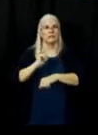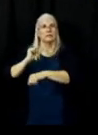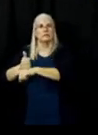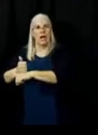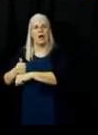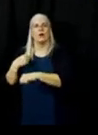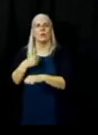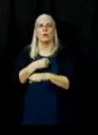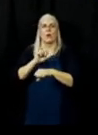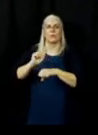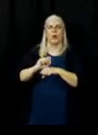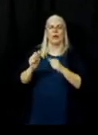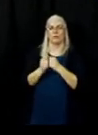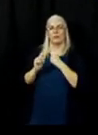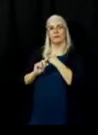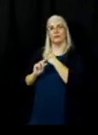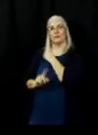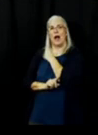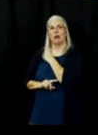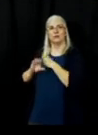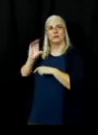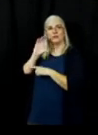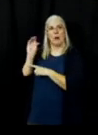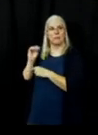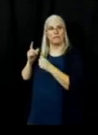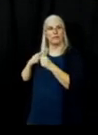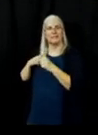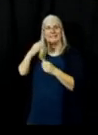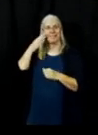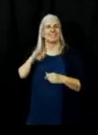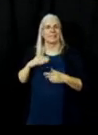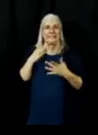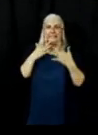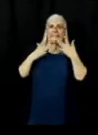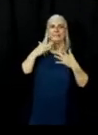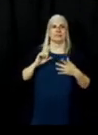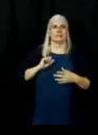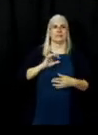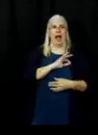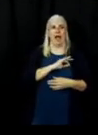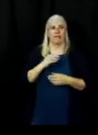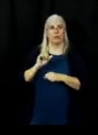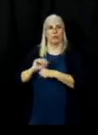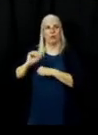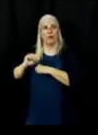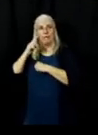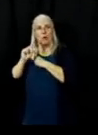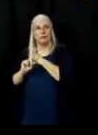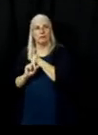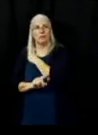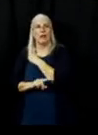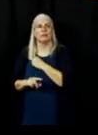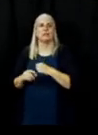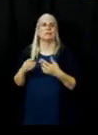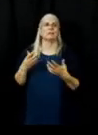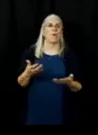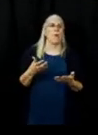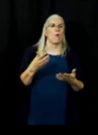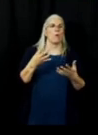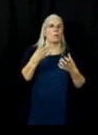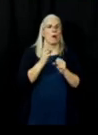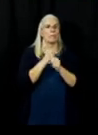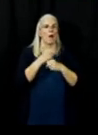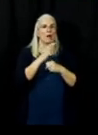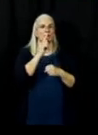who I understand is short staff to try to get all mail in non evacuated areas picked up